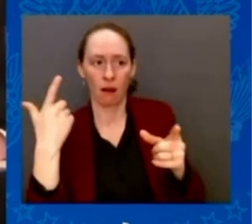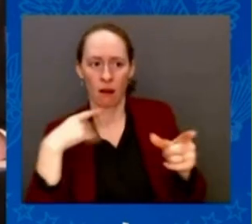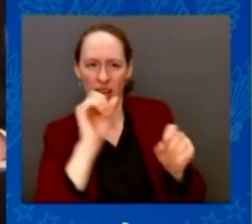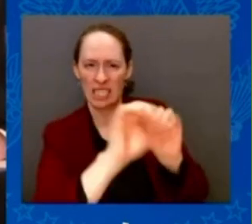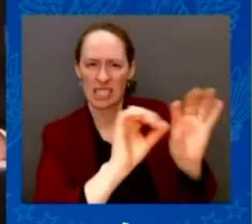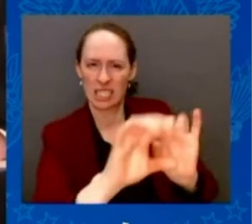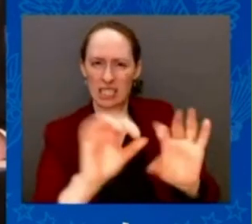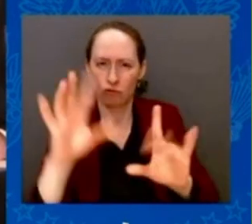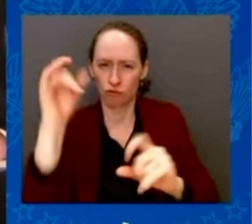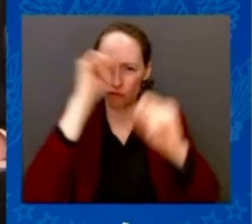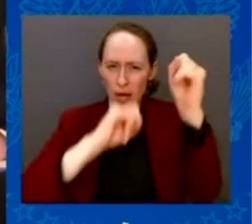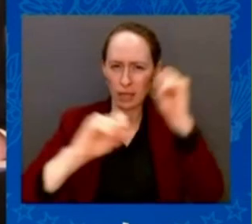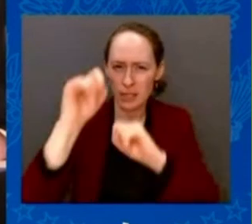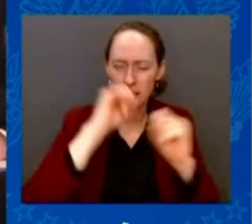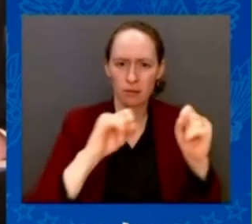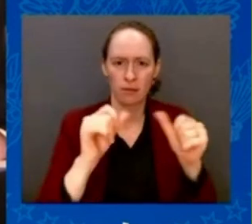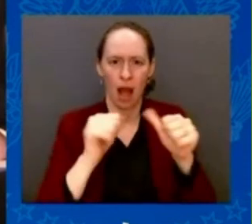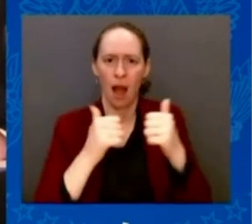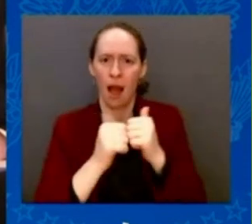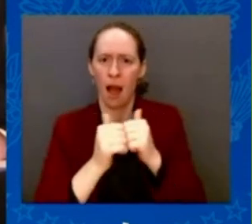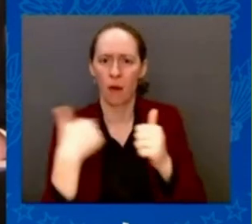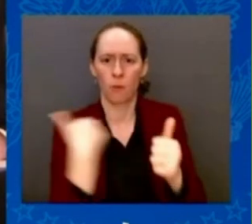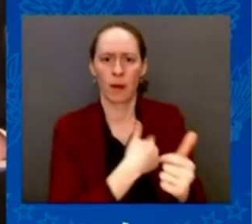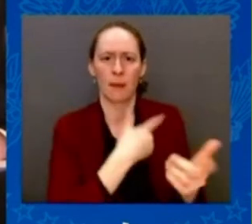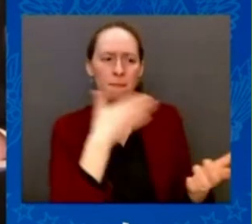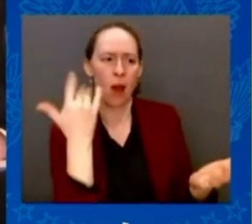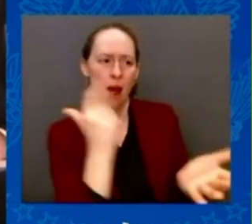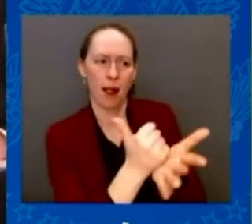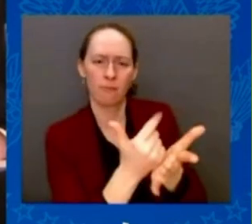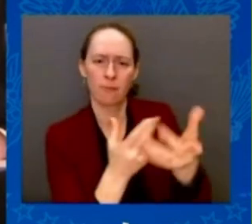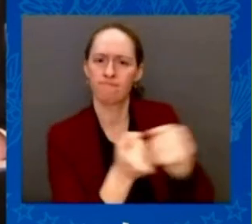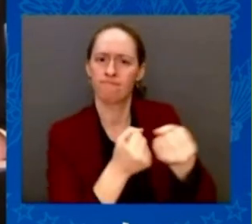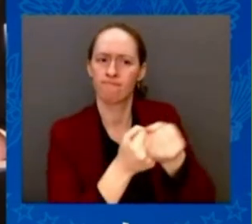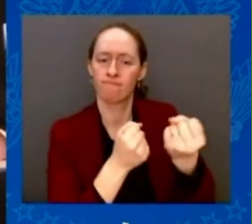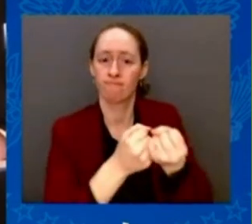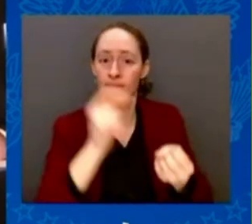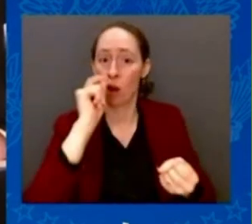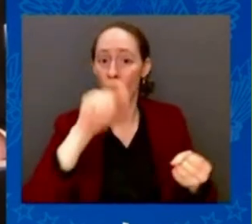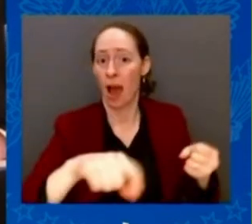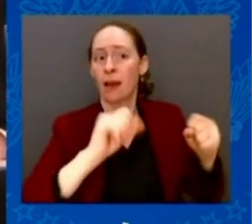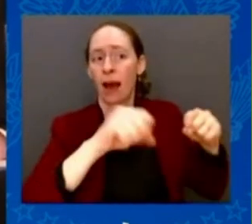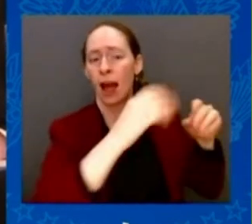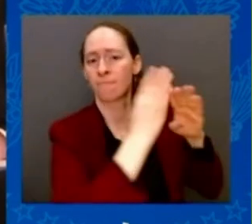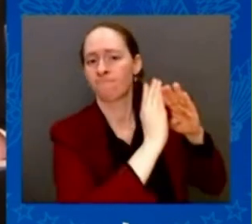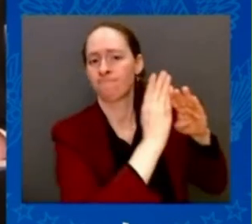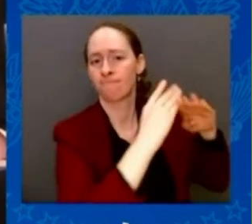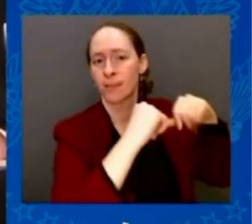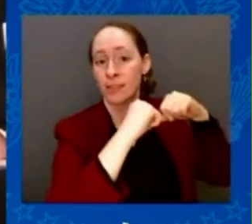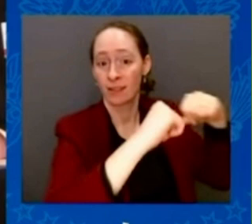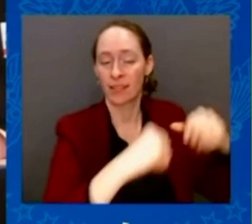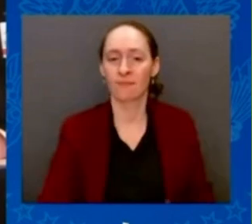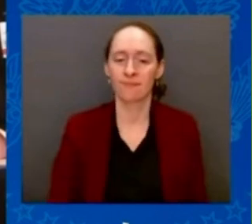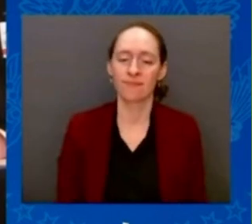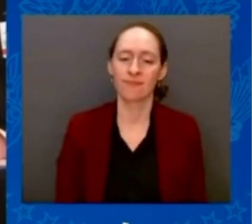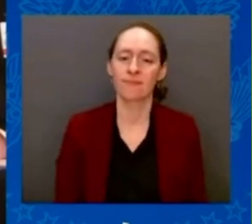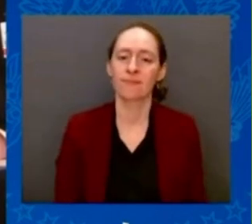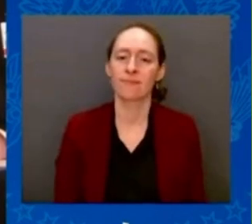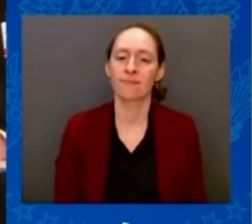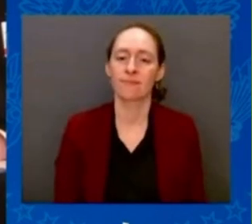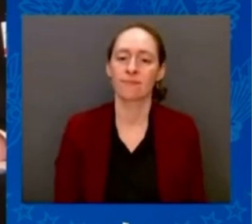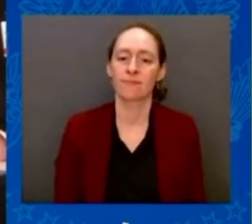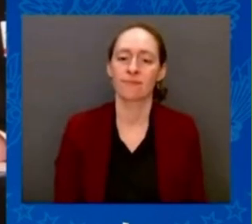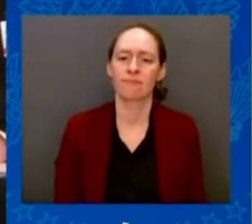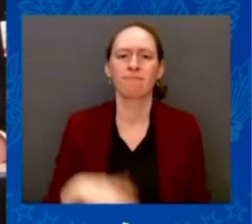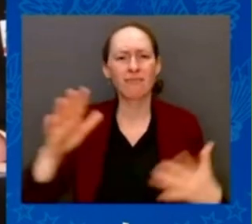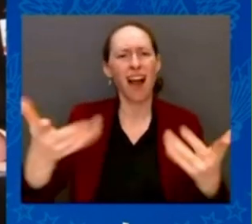how to move practical but also political relations between NATO and Russia. This is what we will